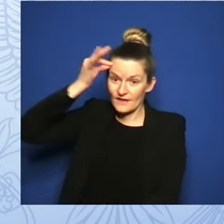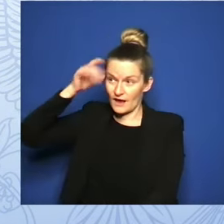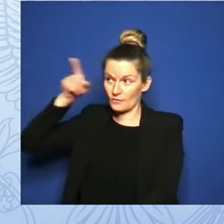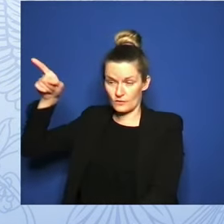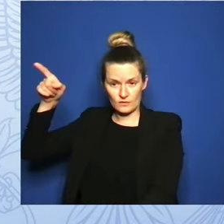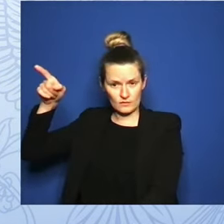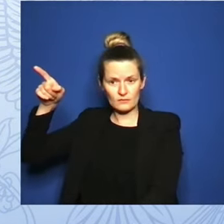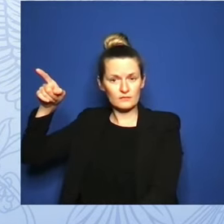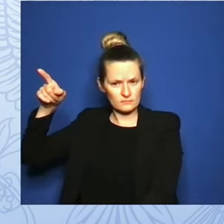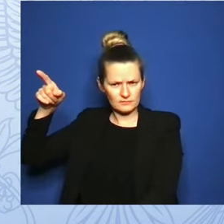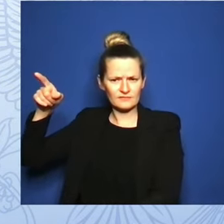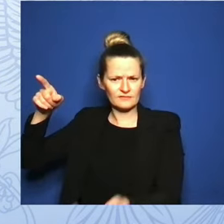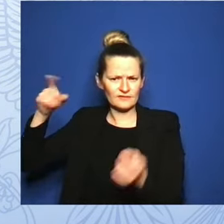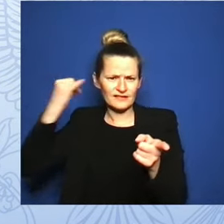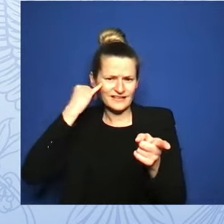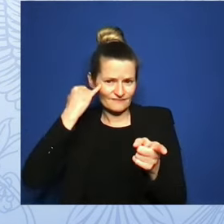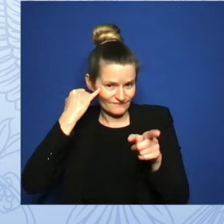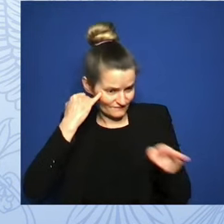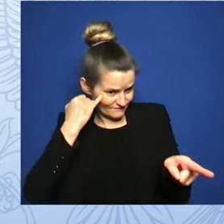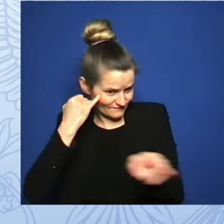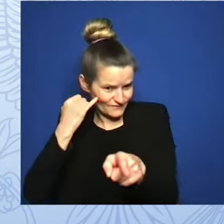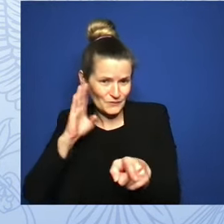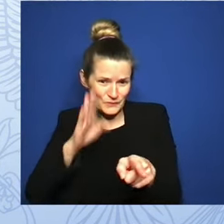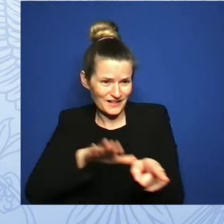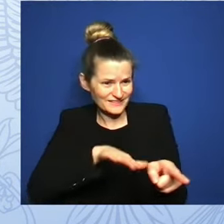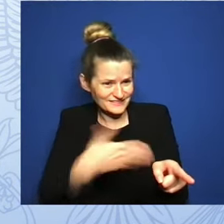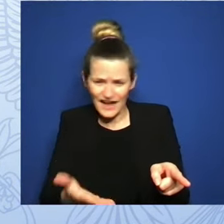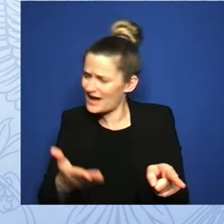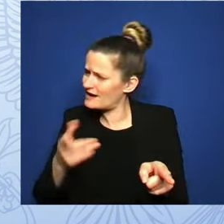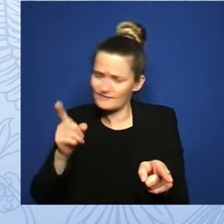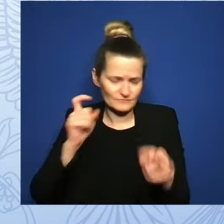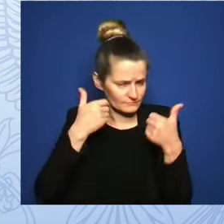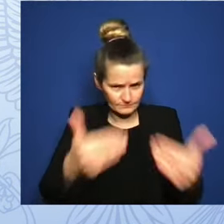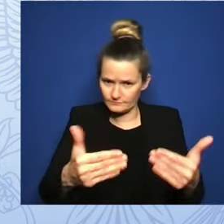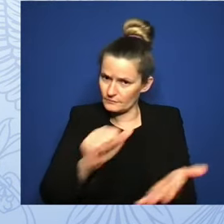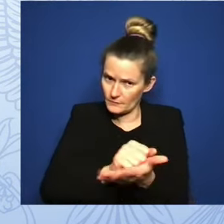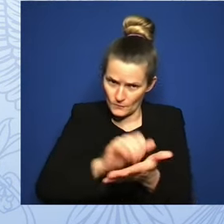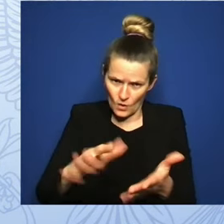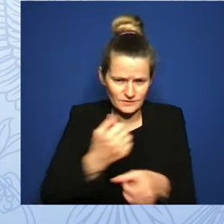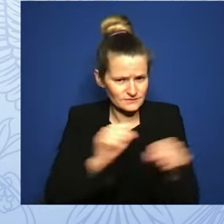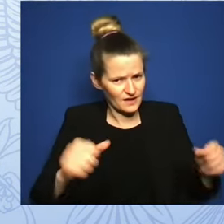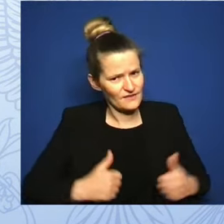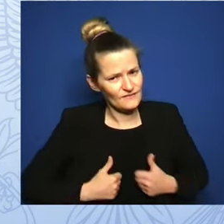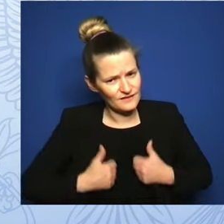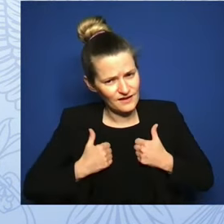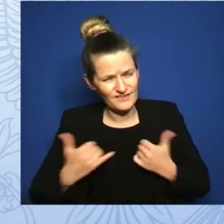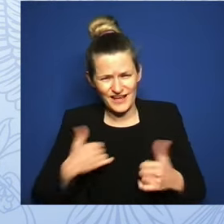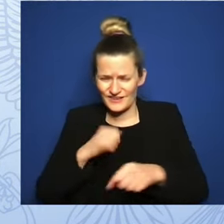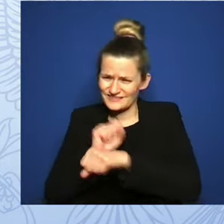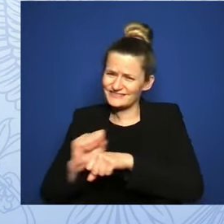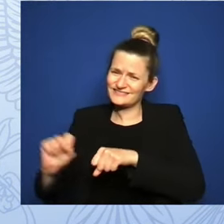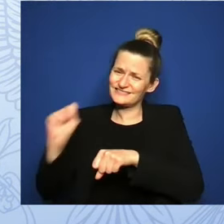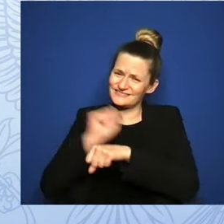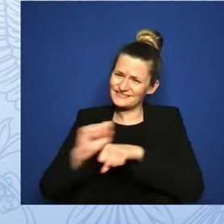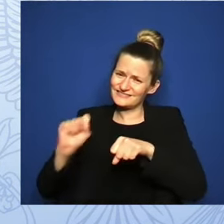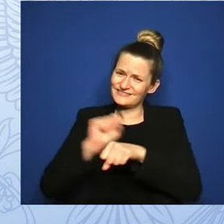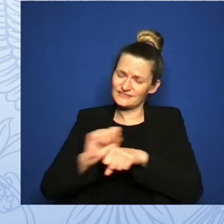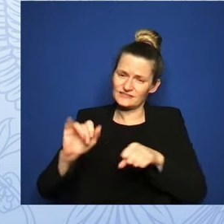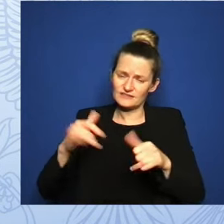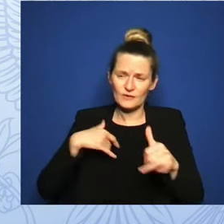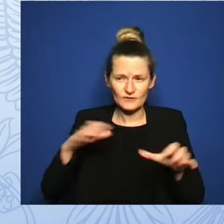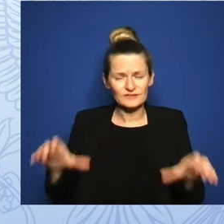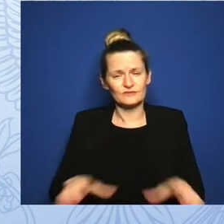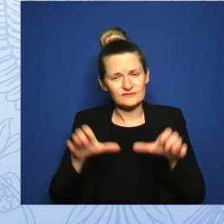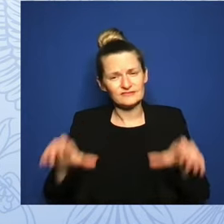Obviously, more work needs to be done, but that is something that we will continue to work on and feel, for all obvious reasons, incredibly